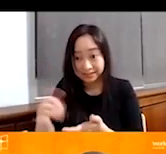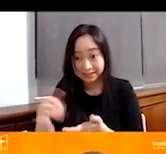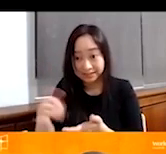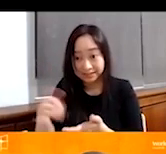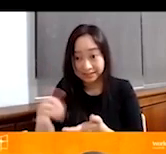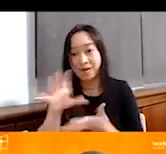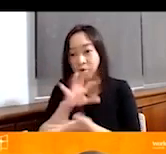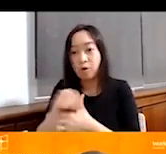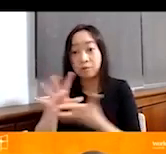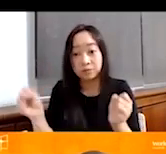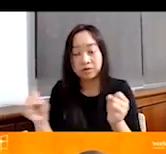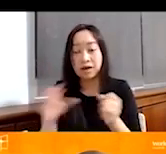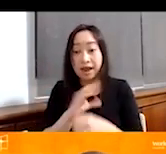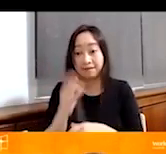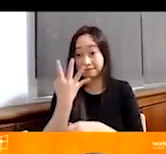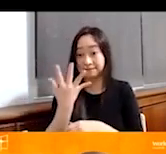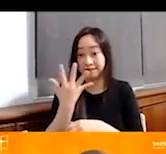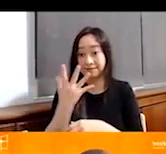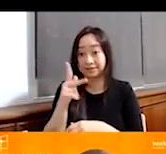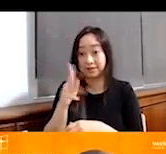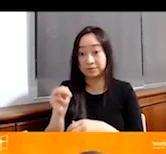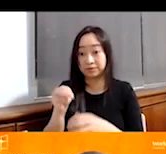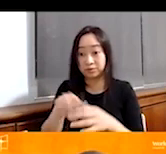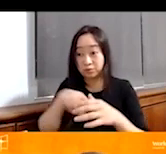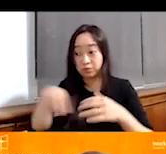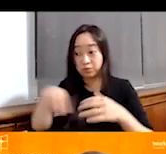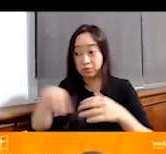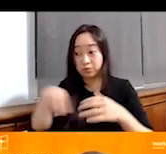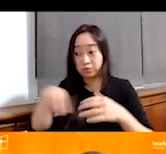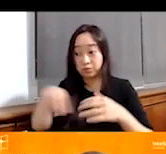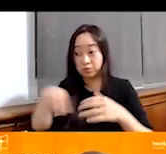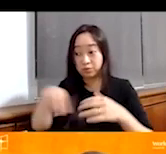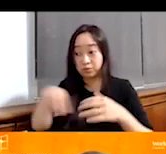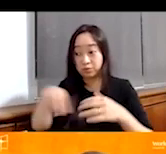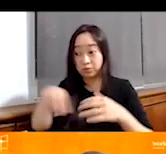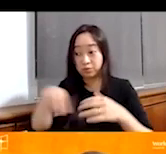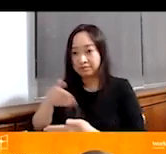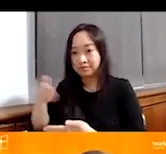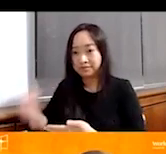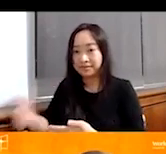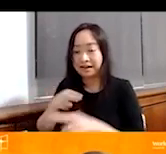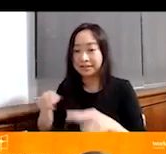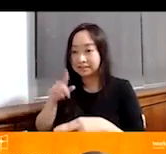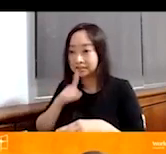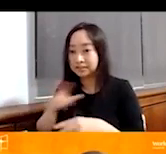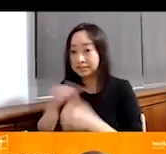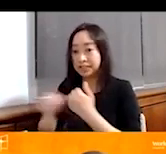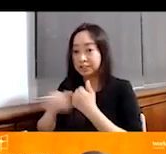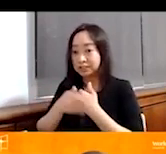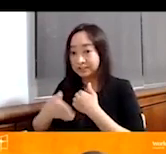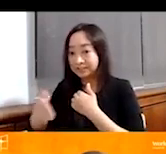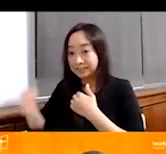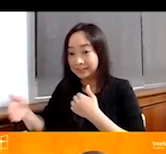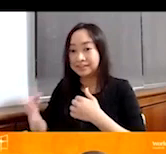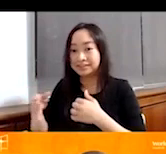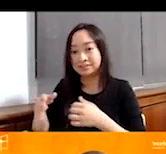journey, the kilometers walk to the school itself is in danger. So it's